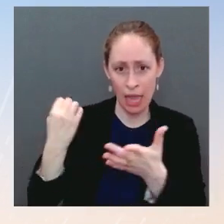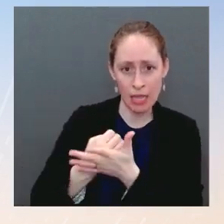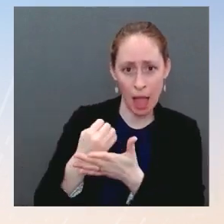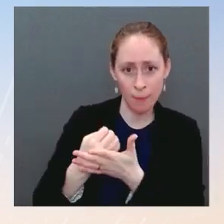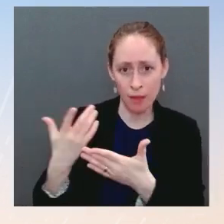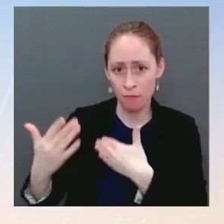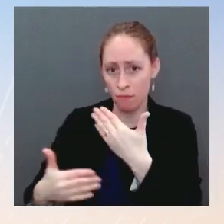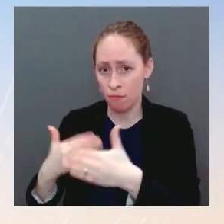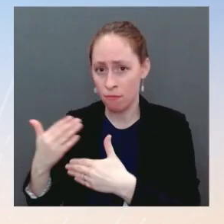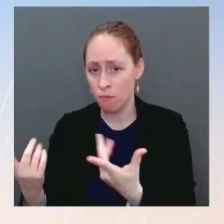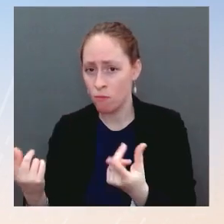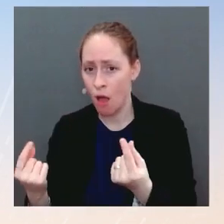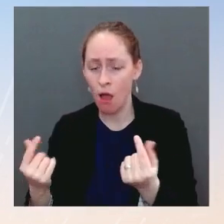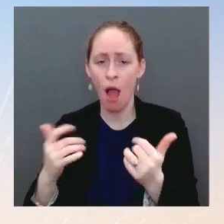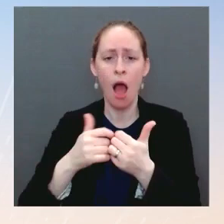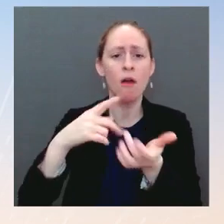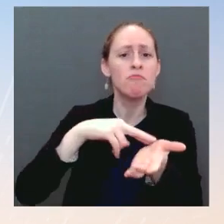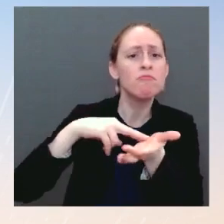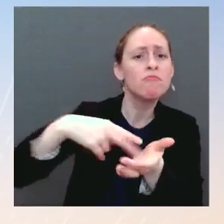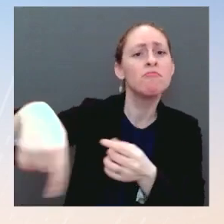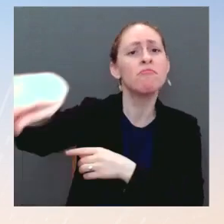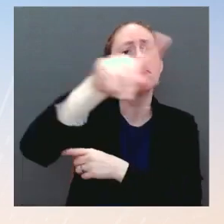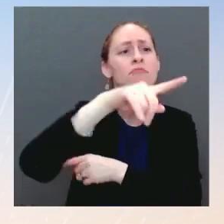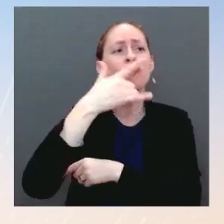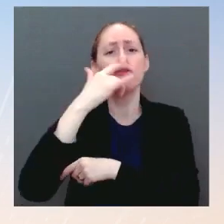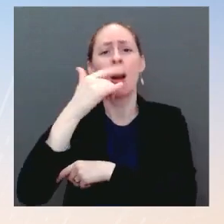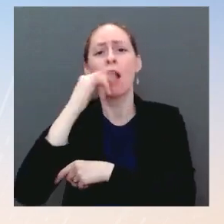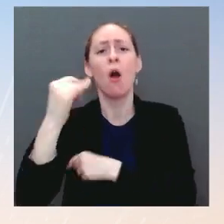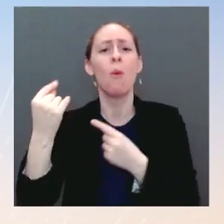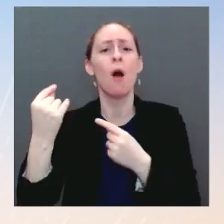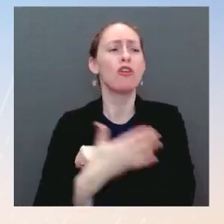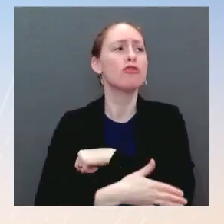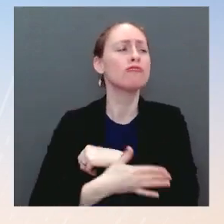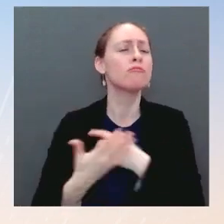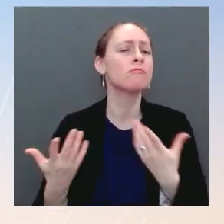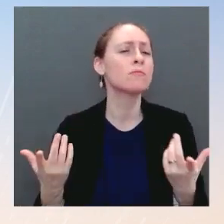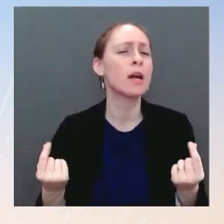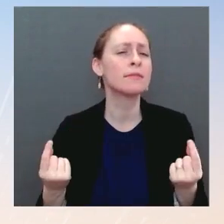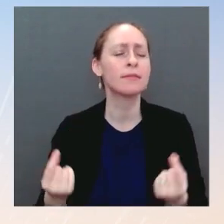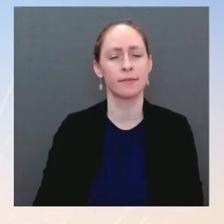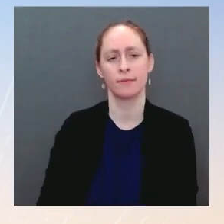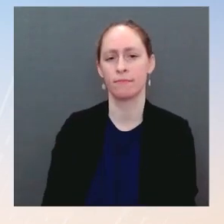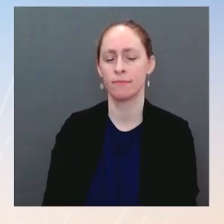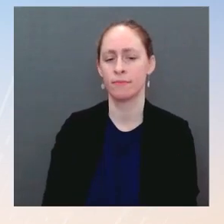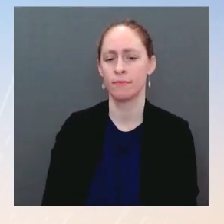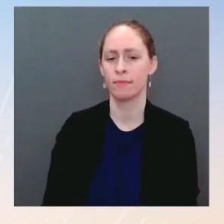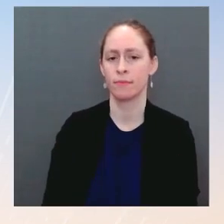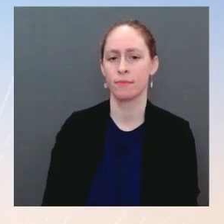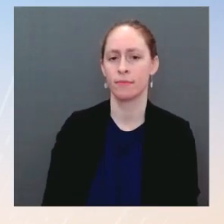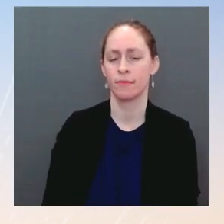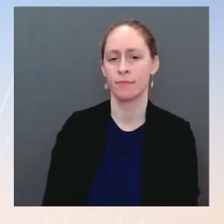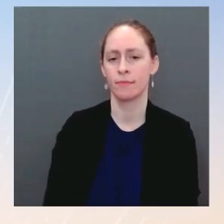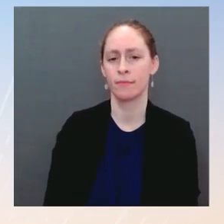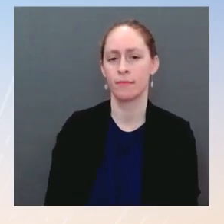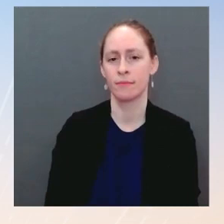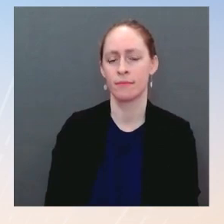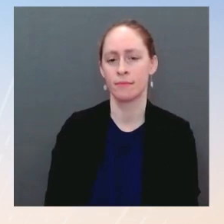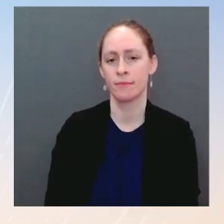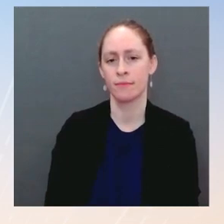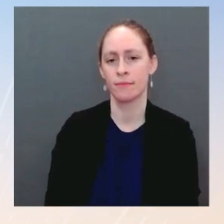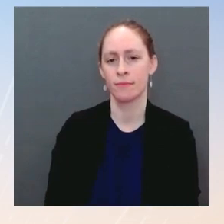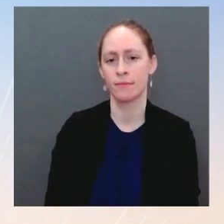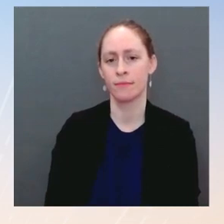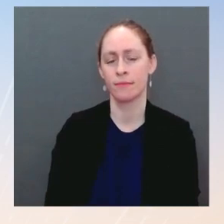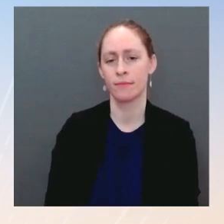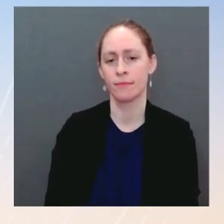country. What would you say to borrowers who look at, you know, the $11 — I think the $15 billion number was one you shared yesterday — of debt that he's canceled